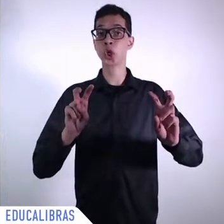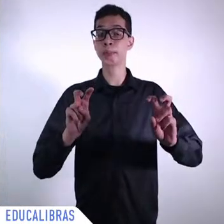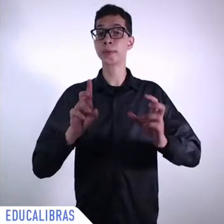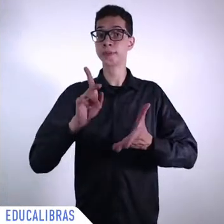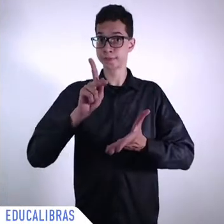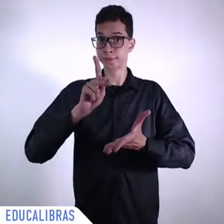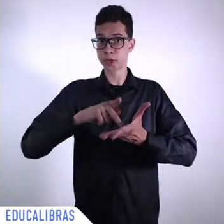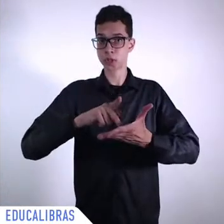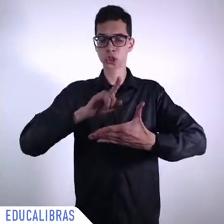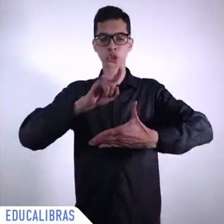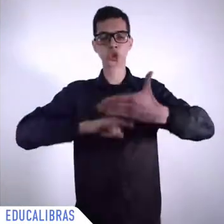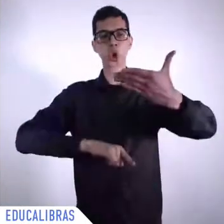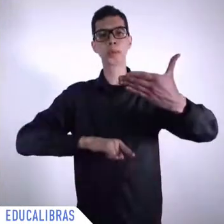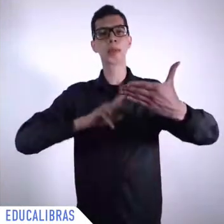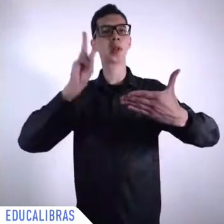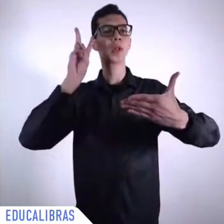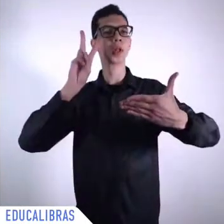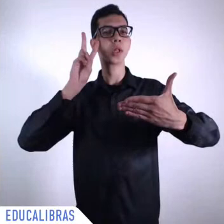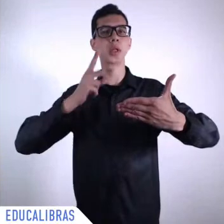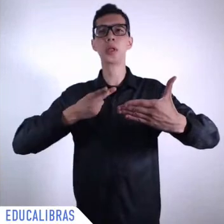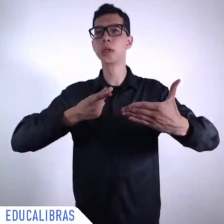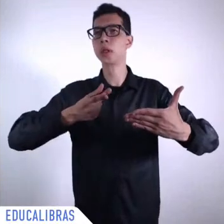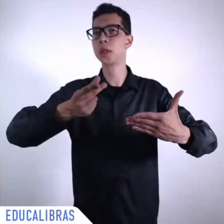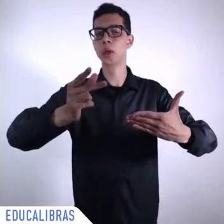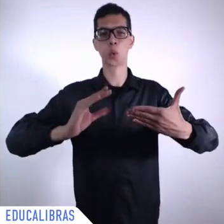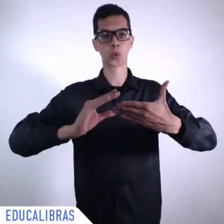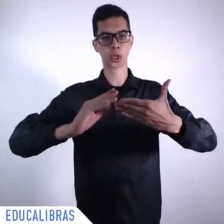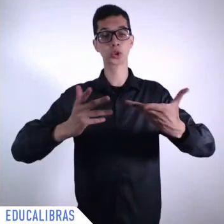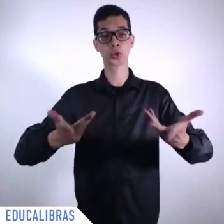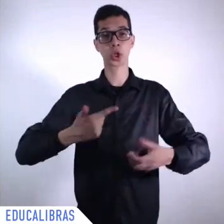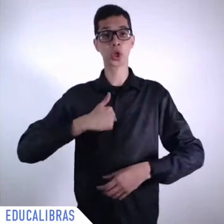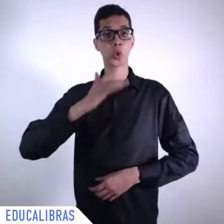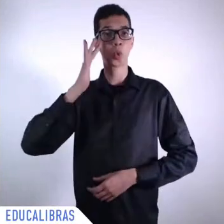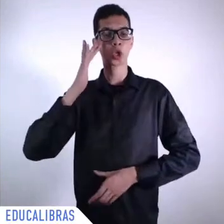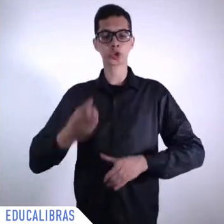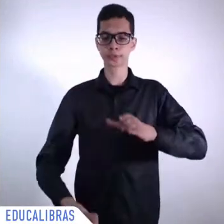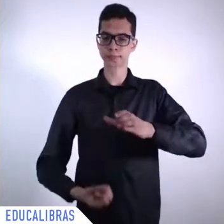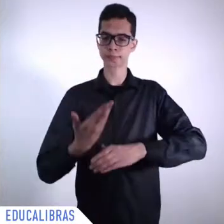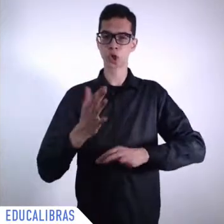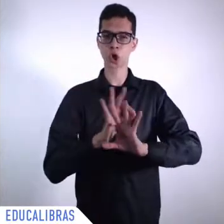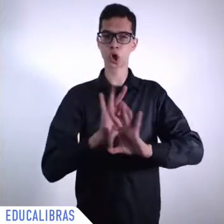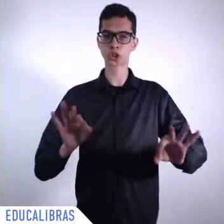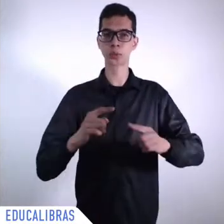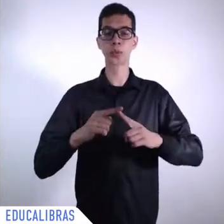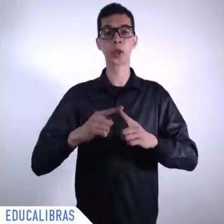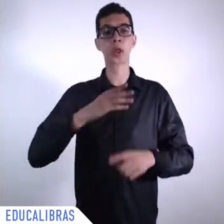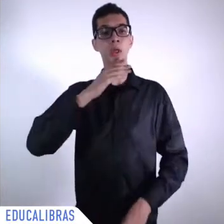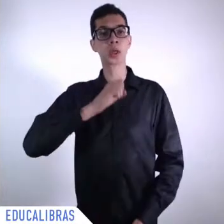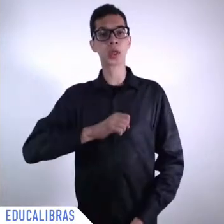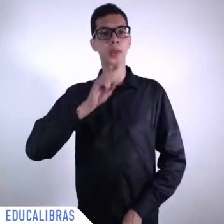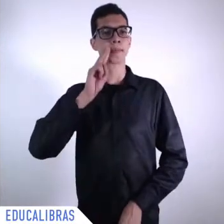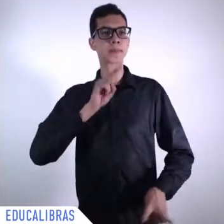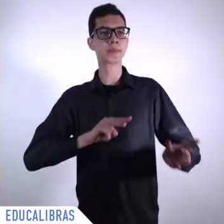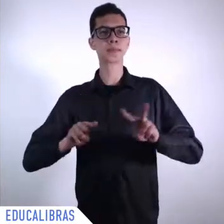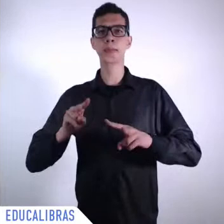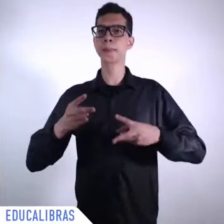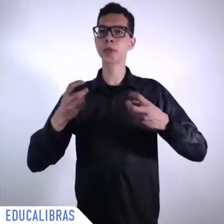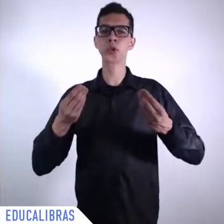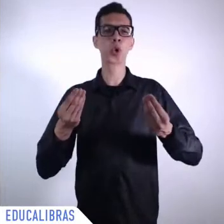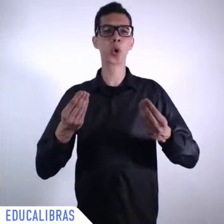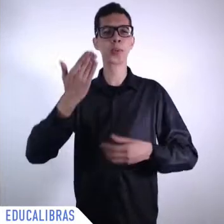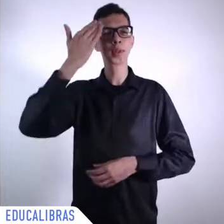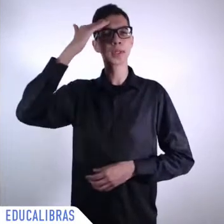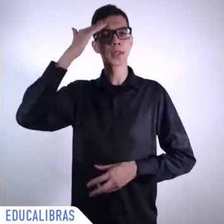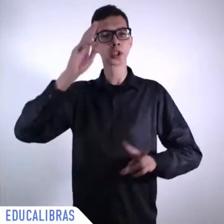his view of the ethical side of education for human rights, for sustainable development,